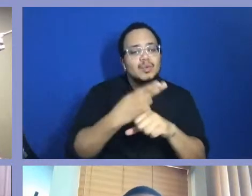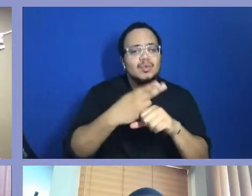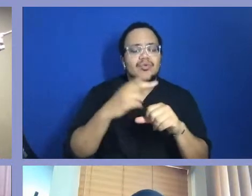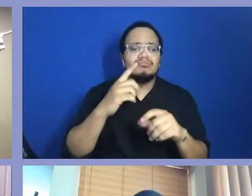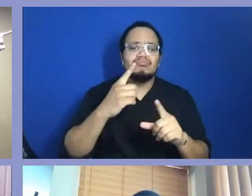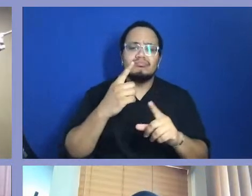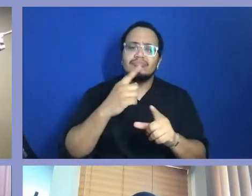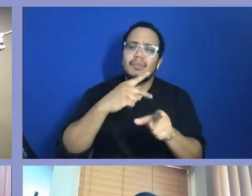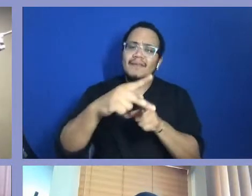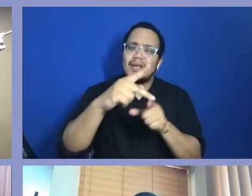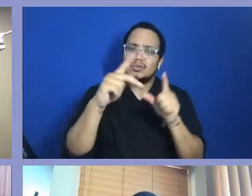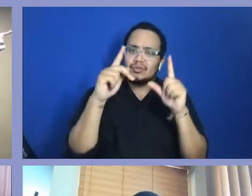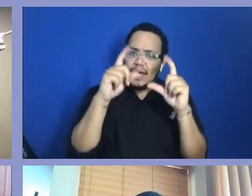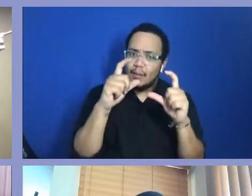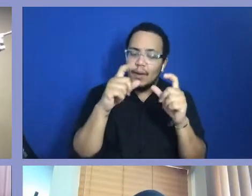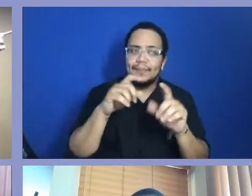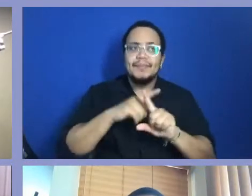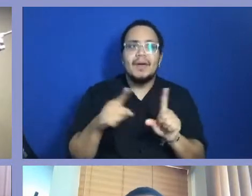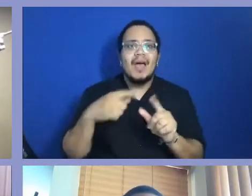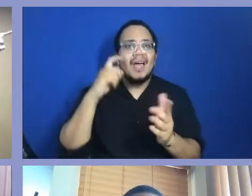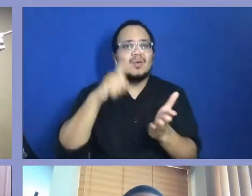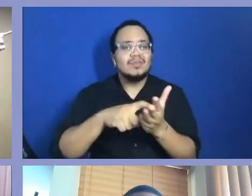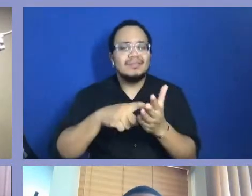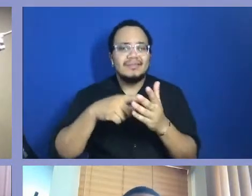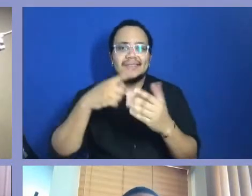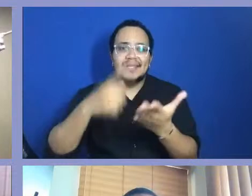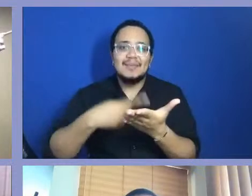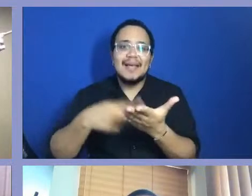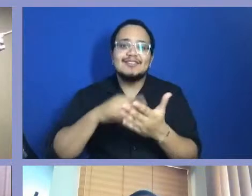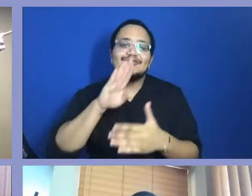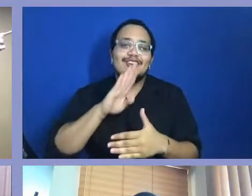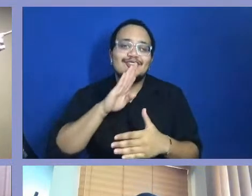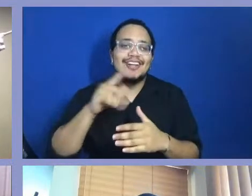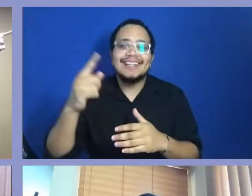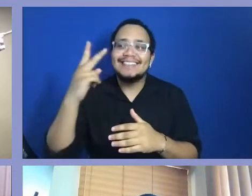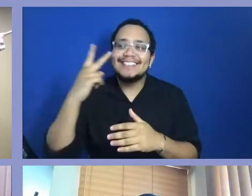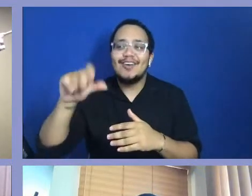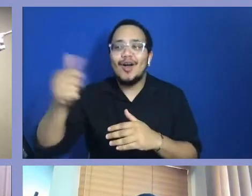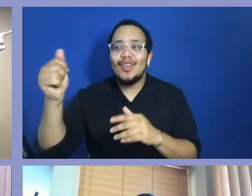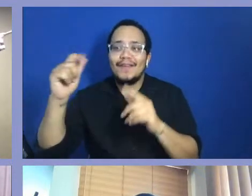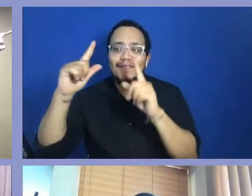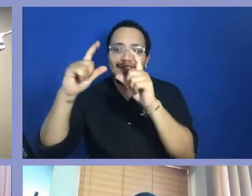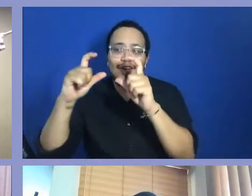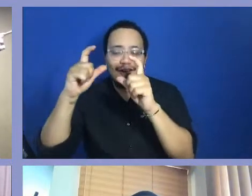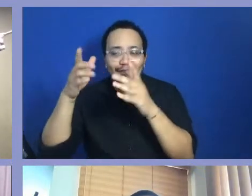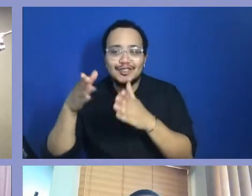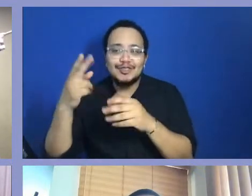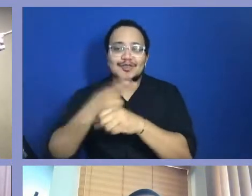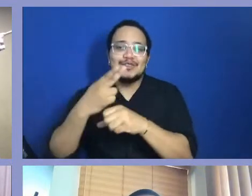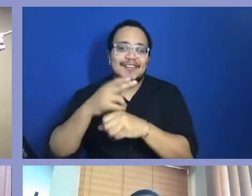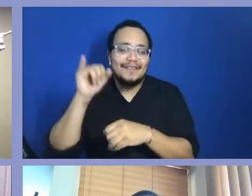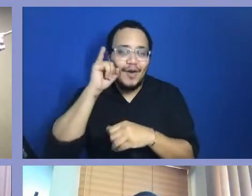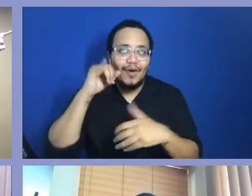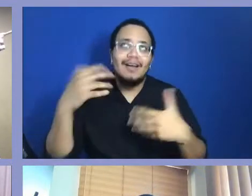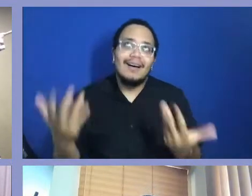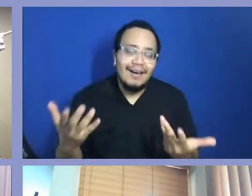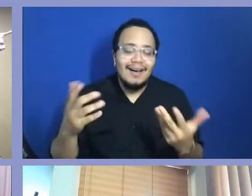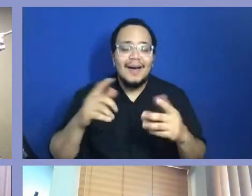it could be a little, you know, it could be a little frustrating at times, you know, with people using phones. But I think at the same time, you know, when we're in an era